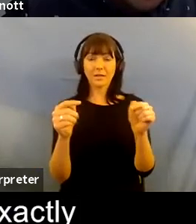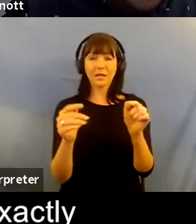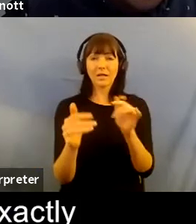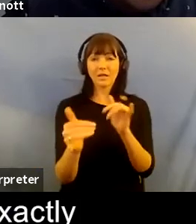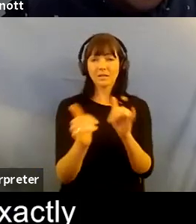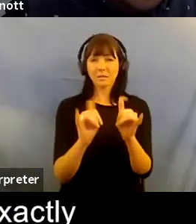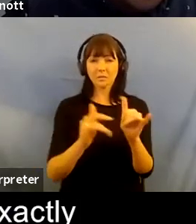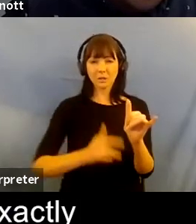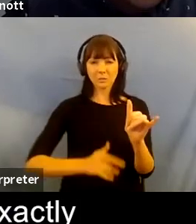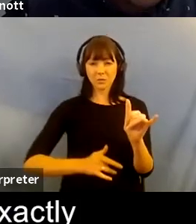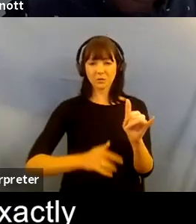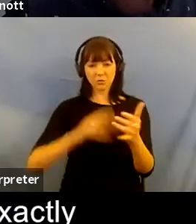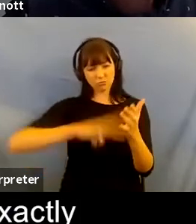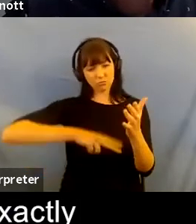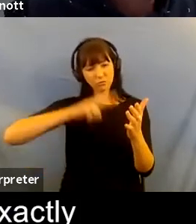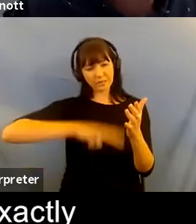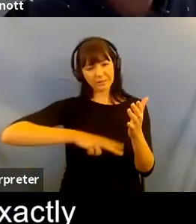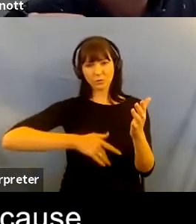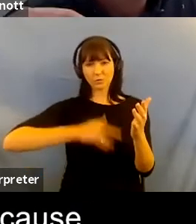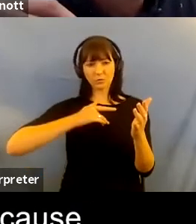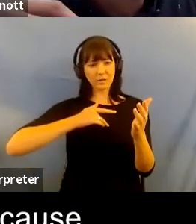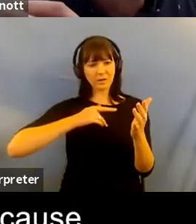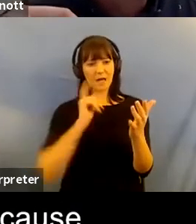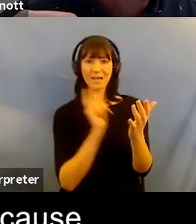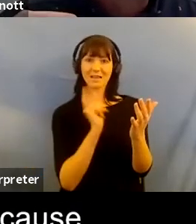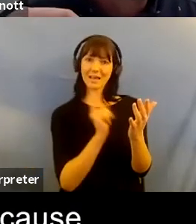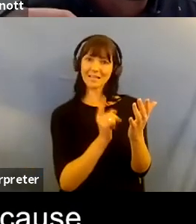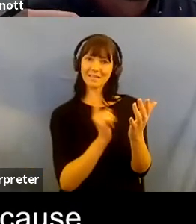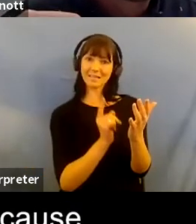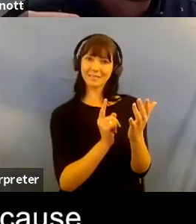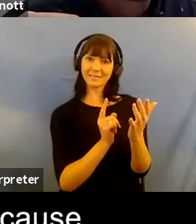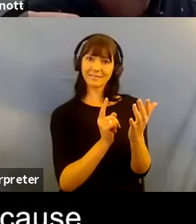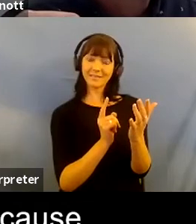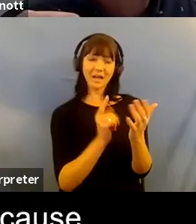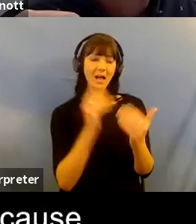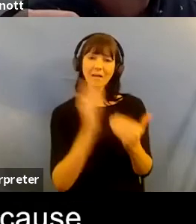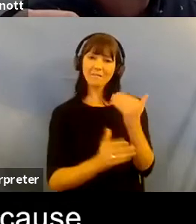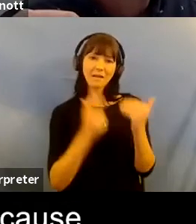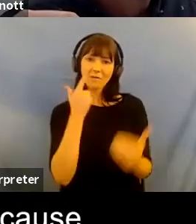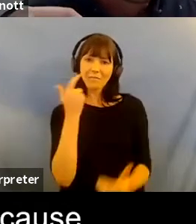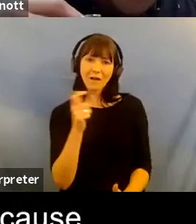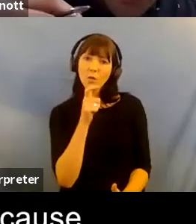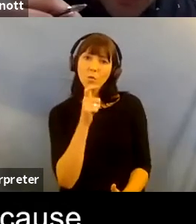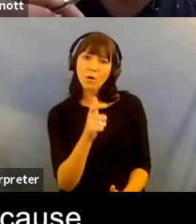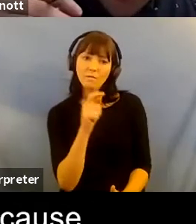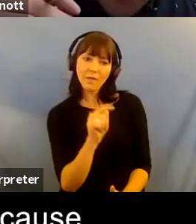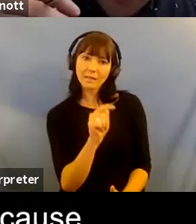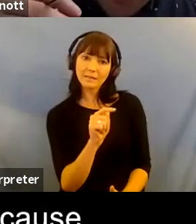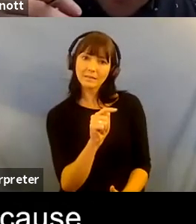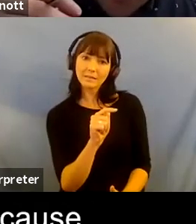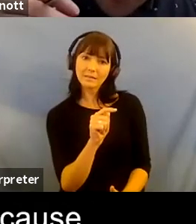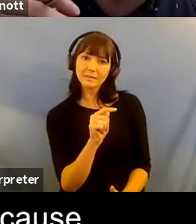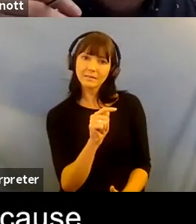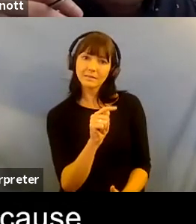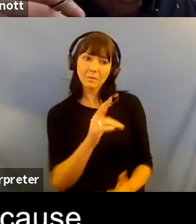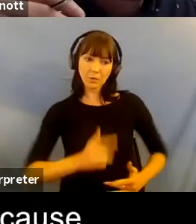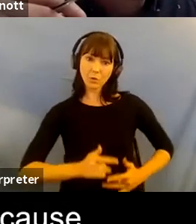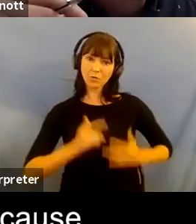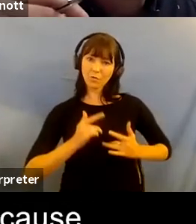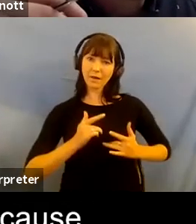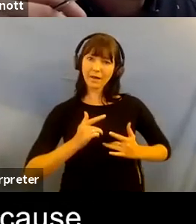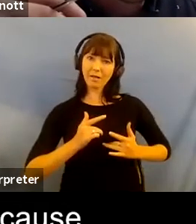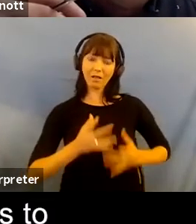that is exactly the way to describe that thing that i have never had words for and i think because those are the books